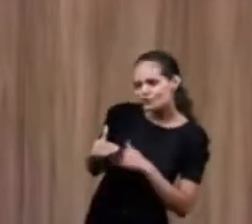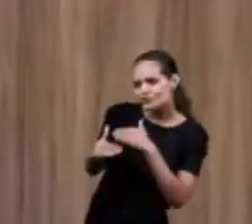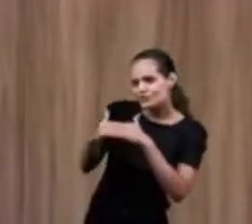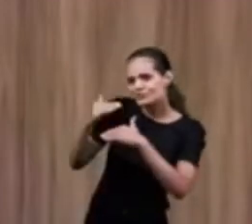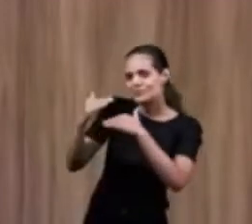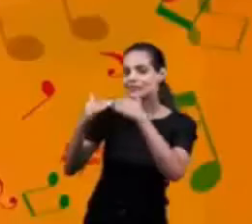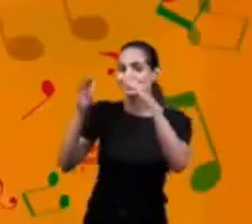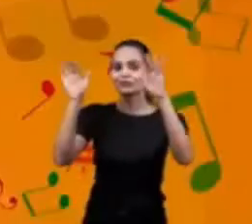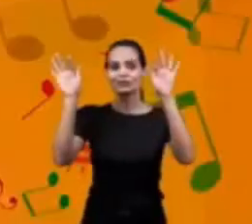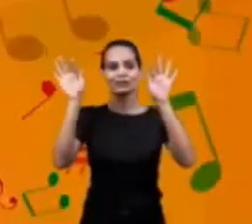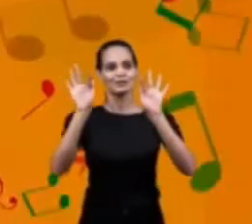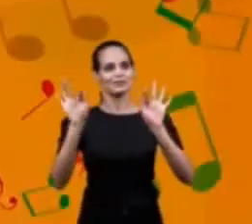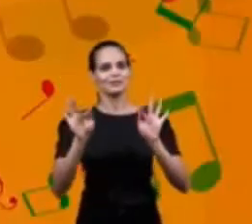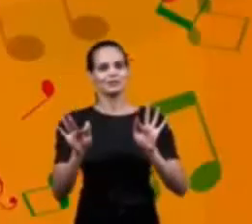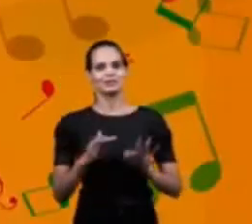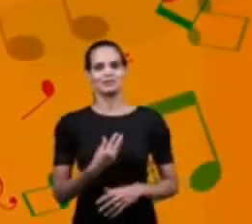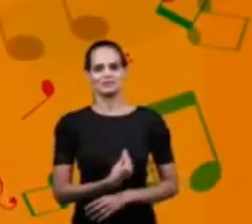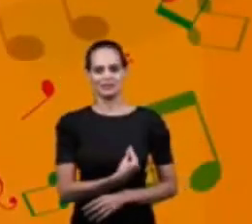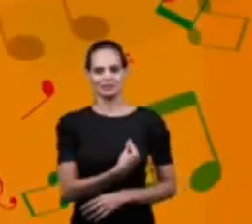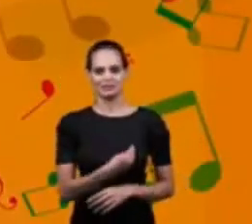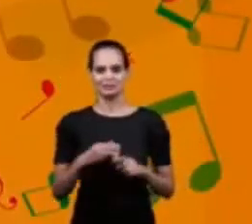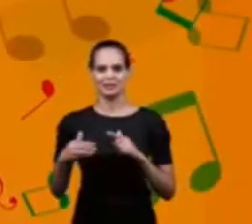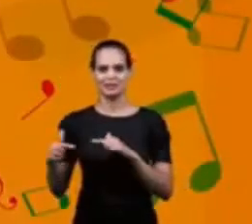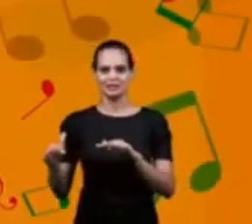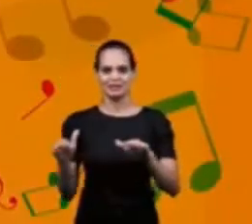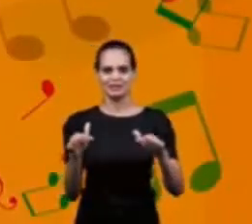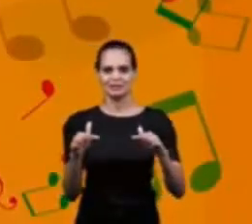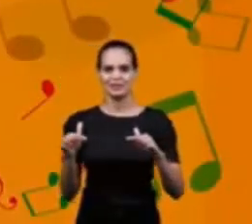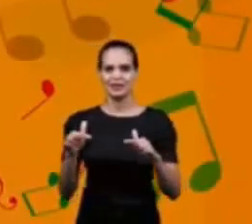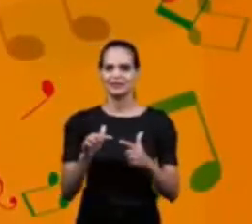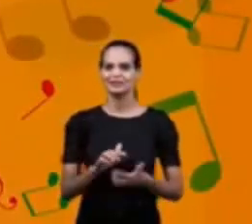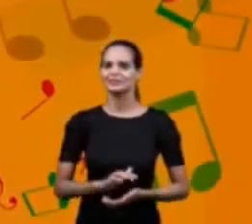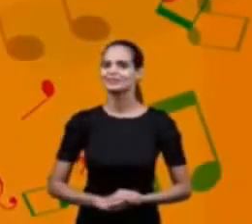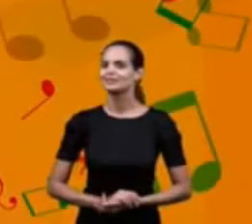developing. And happy. to participate in this.